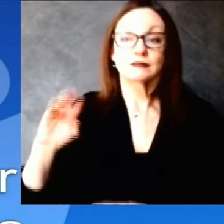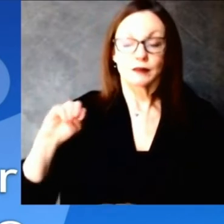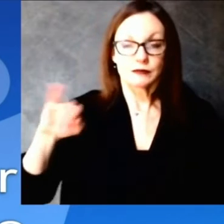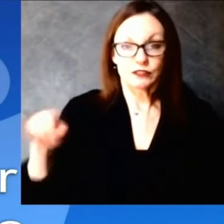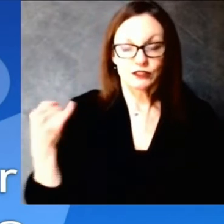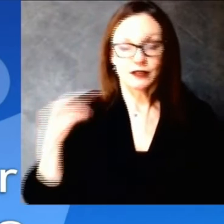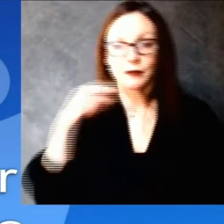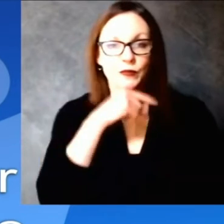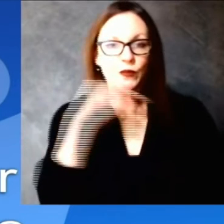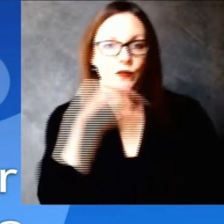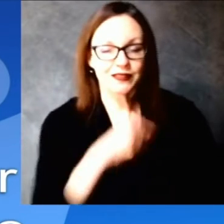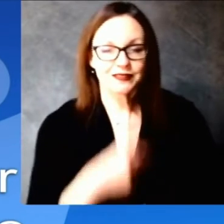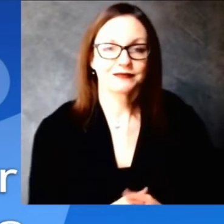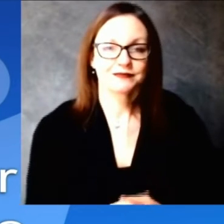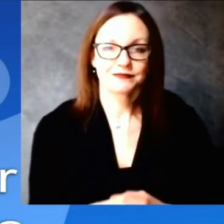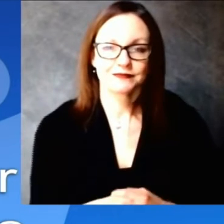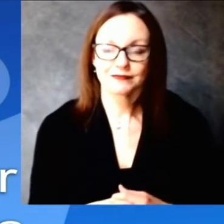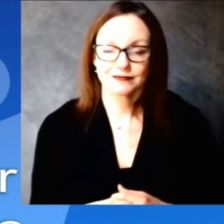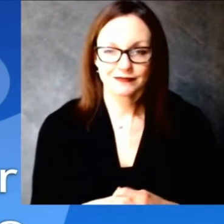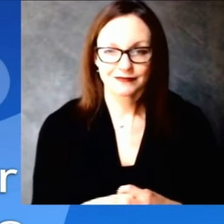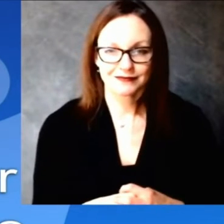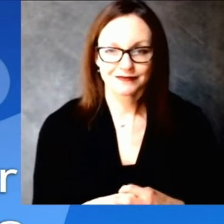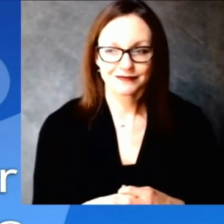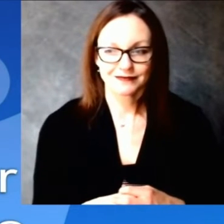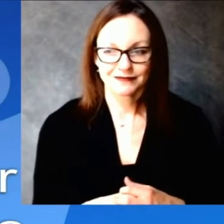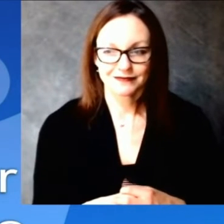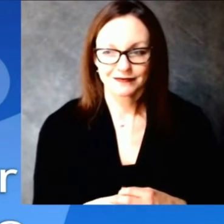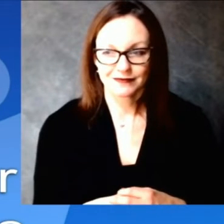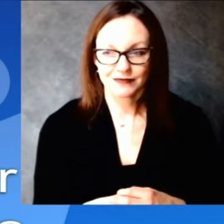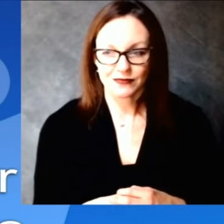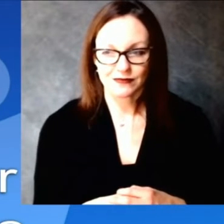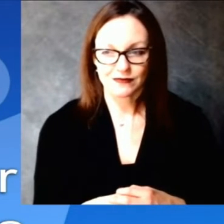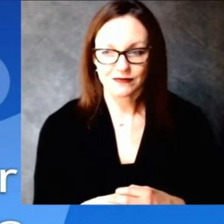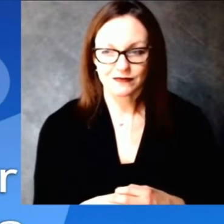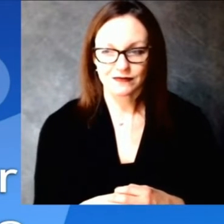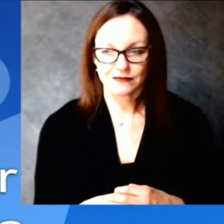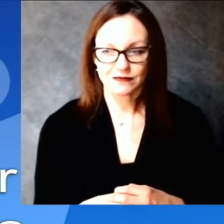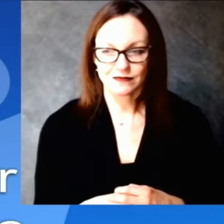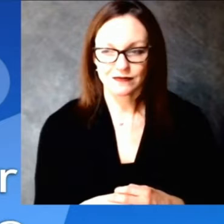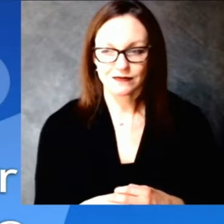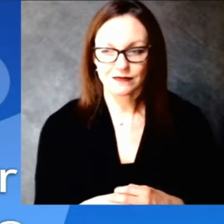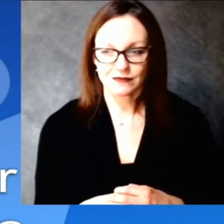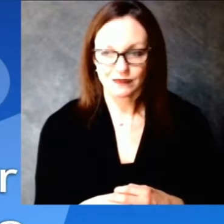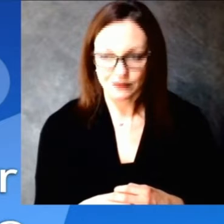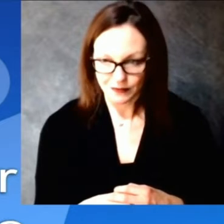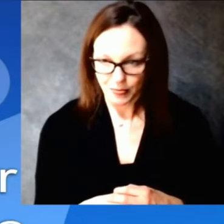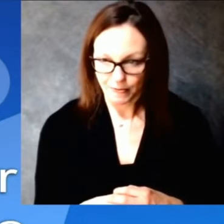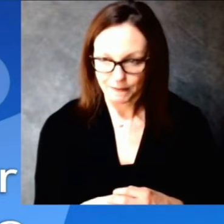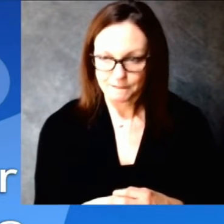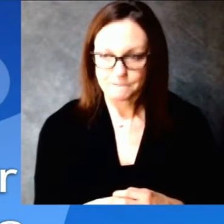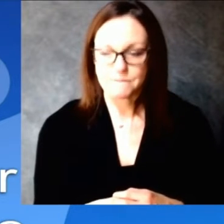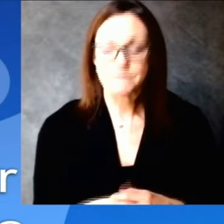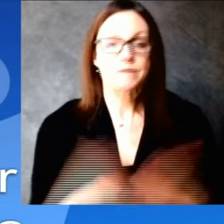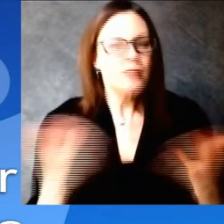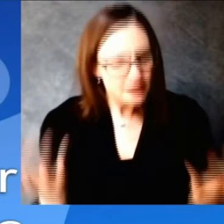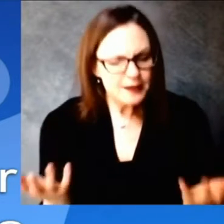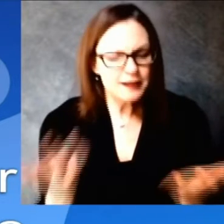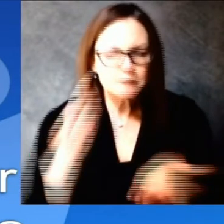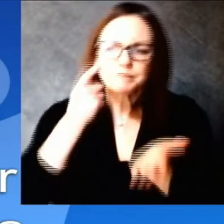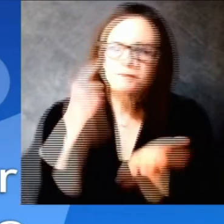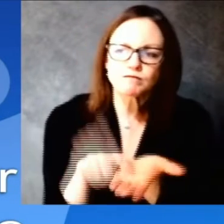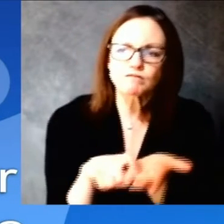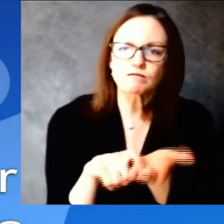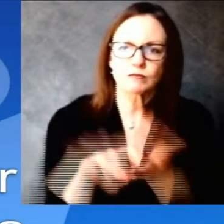what percentage of phase 1a and 1b have received their shots or like have all the health care workers receive their shots thanks